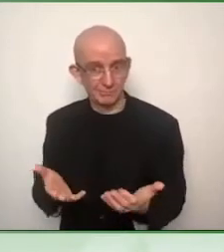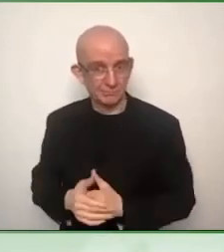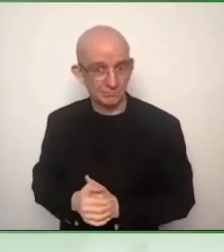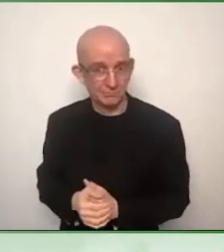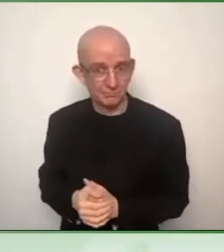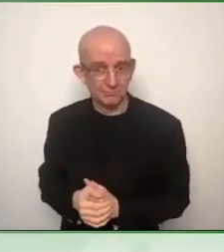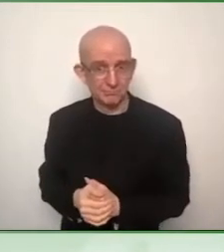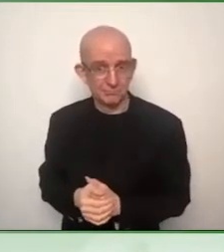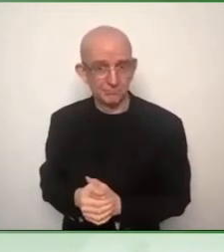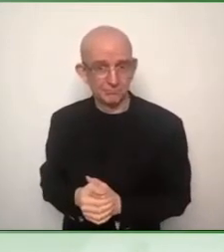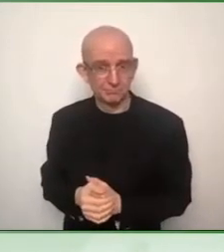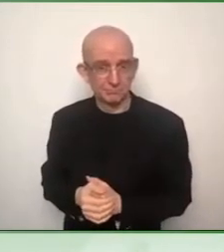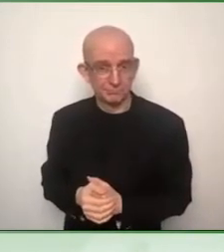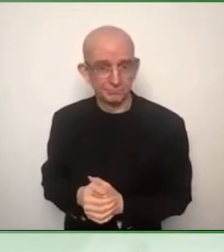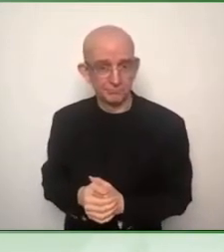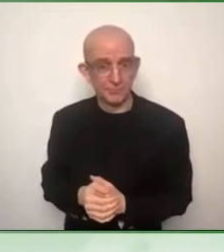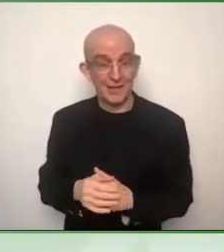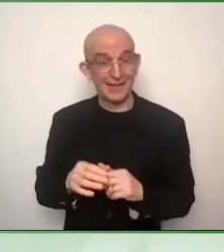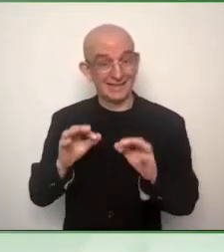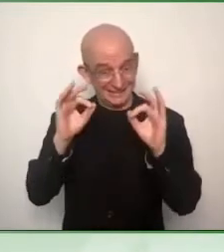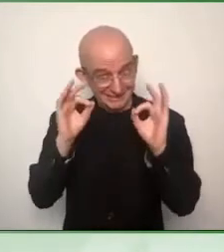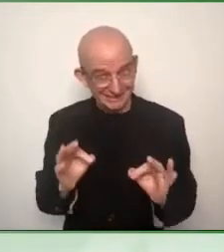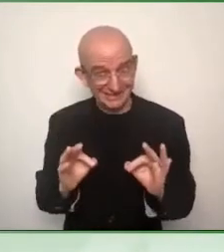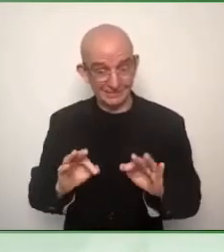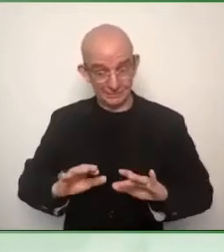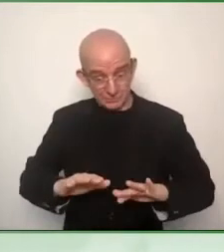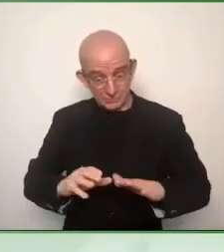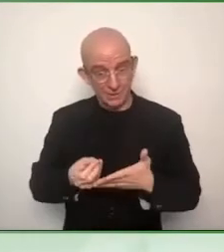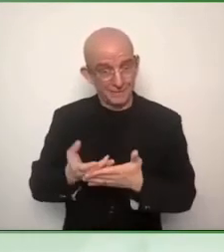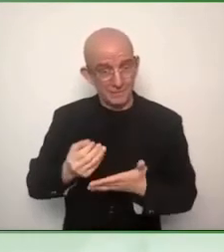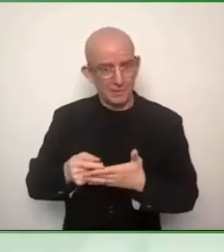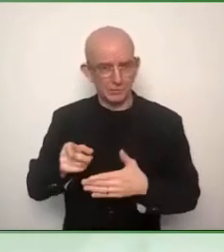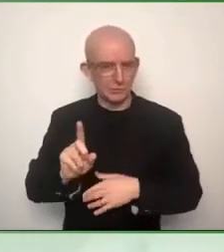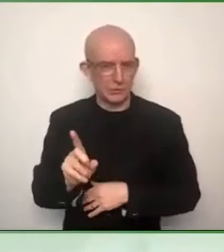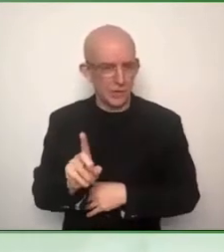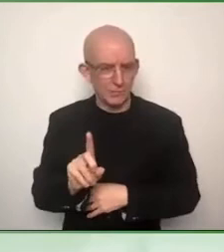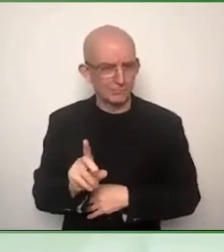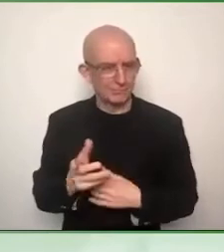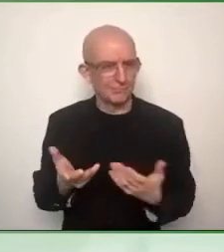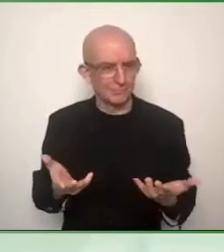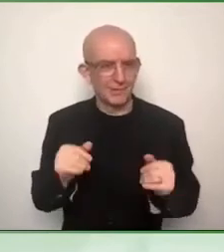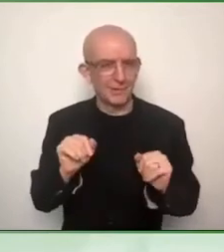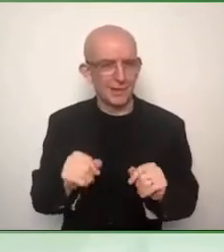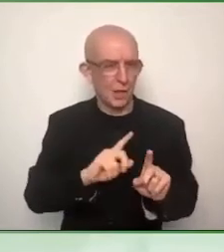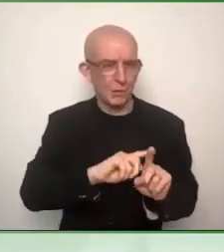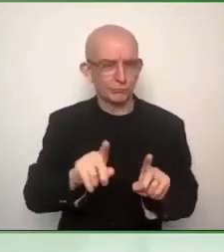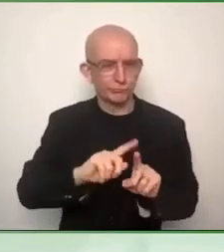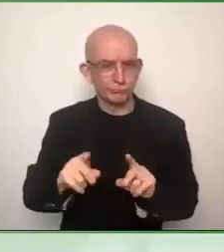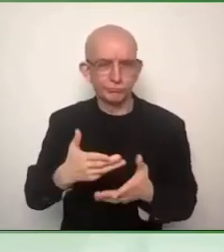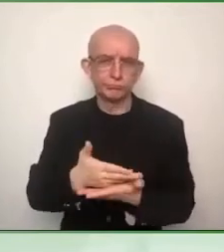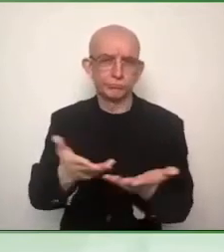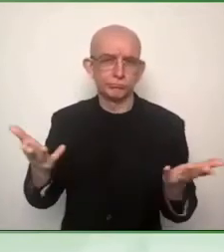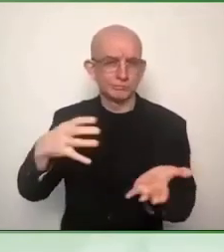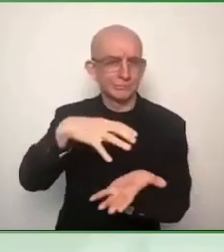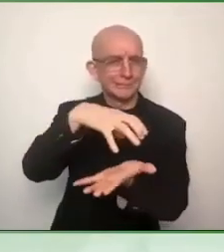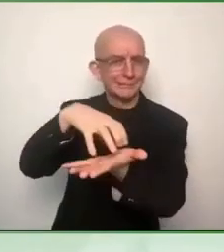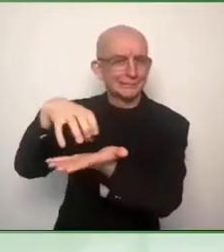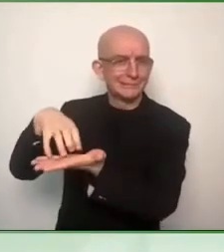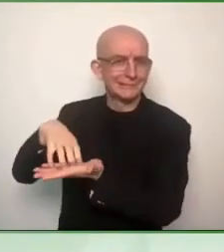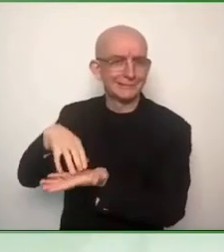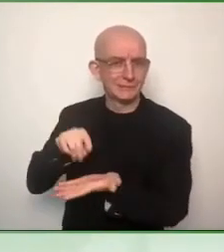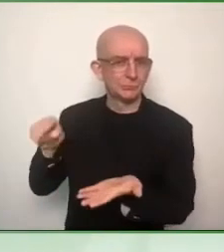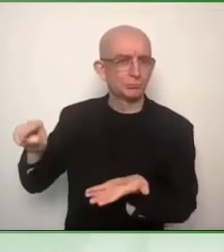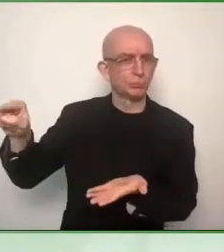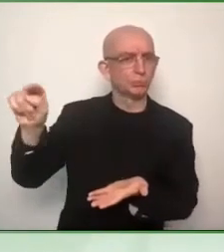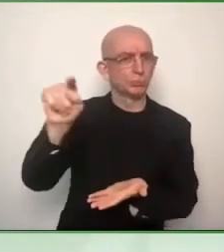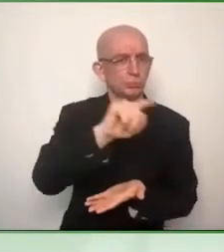provide in paper, so we don't need to make it accessible. No, we will have standards that says how that non-digital information would